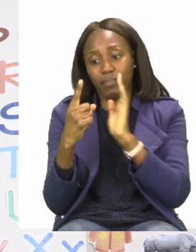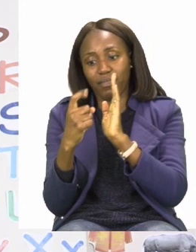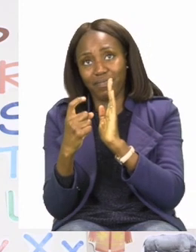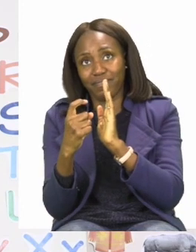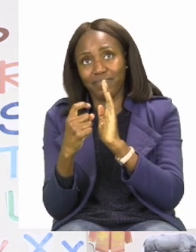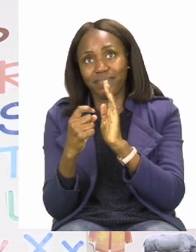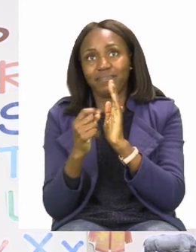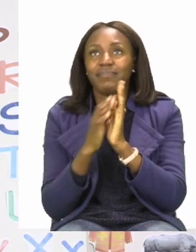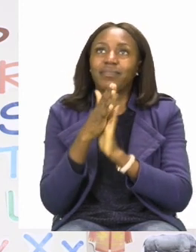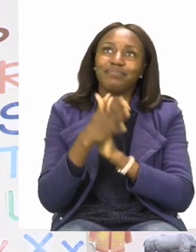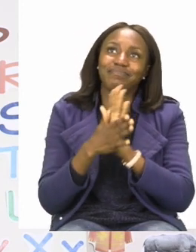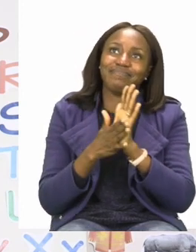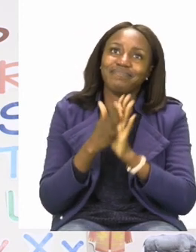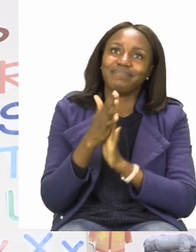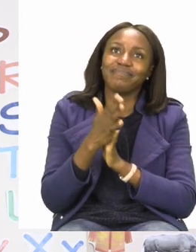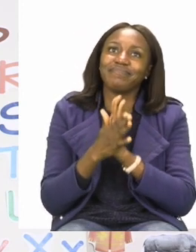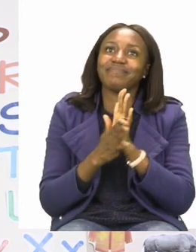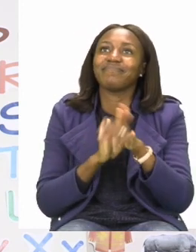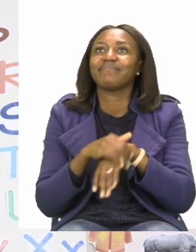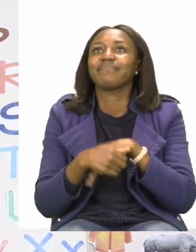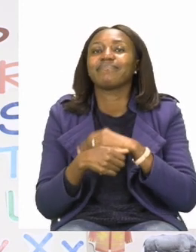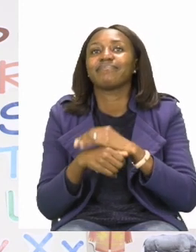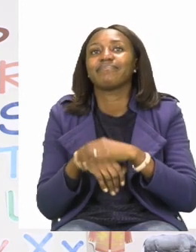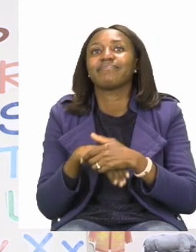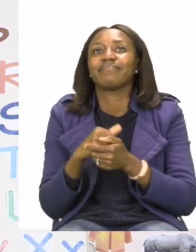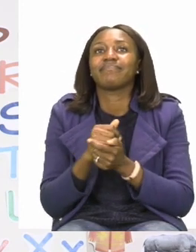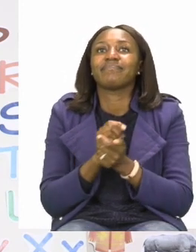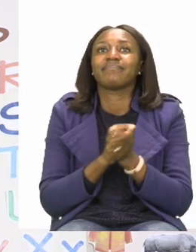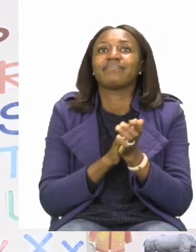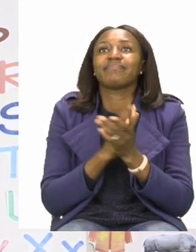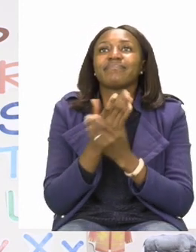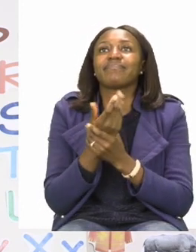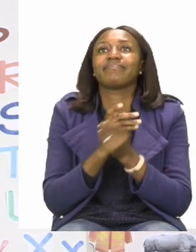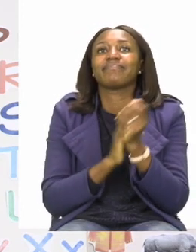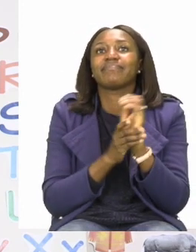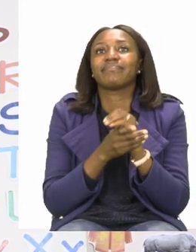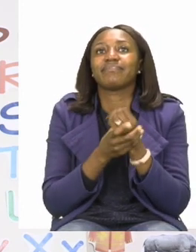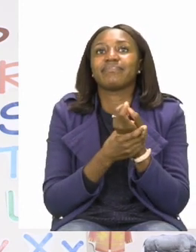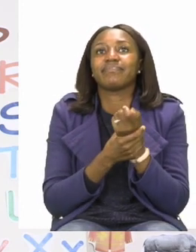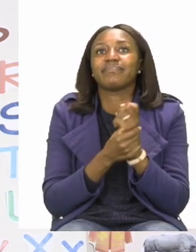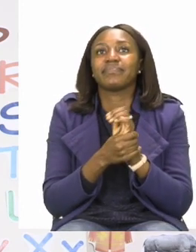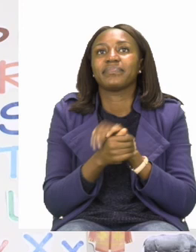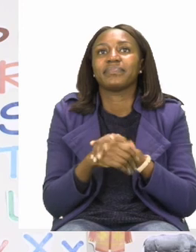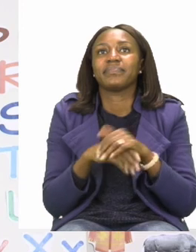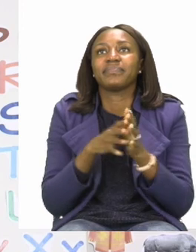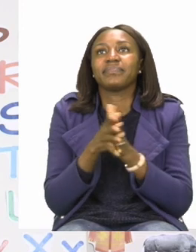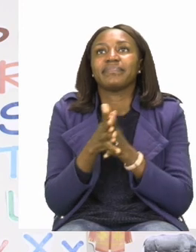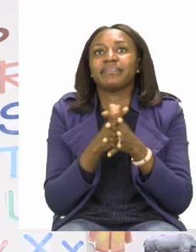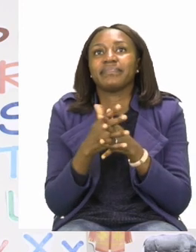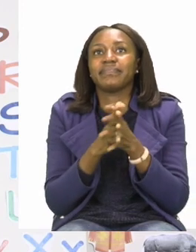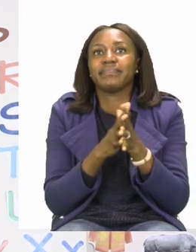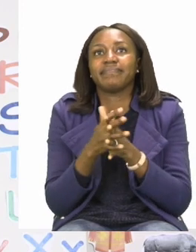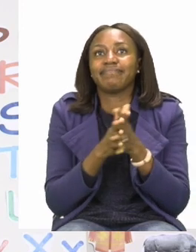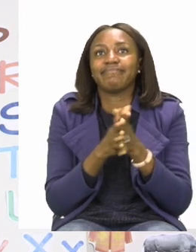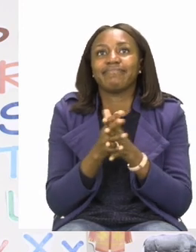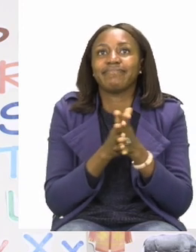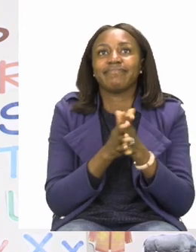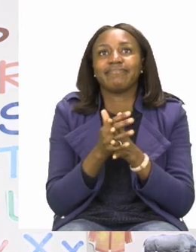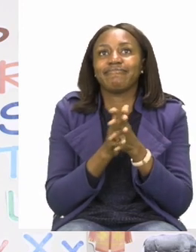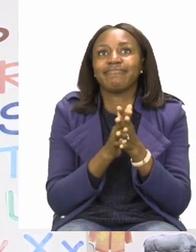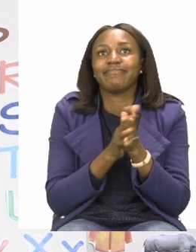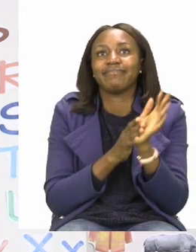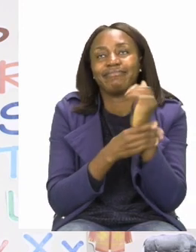and rub inside our hands, around our hands, in between our fingers,